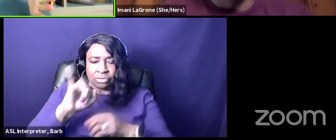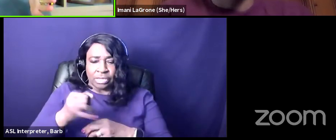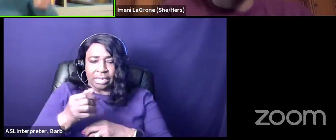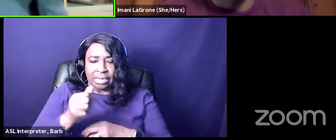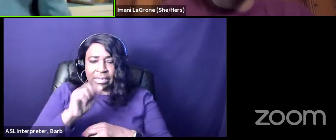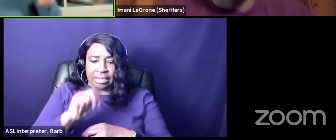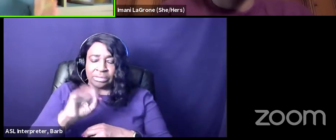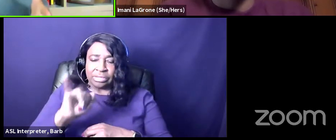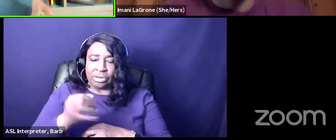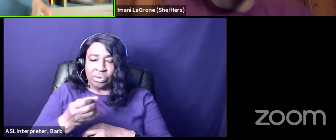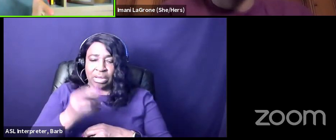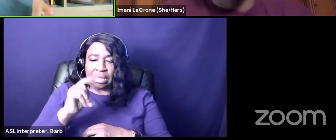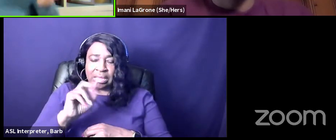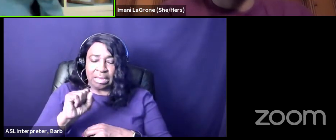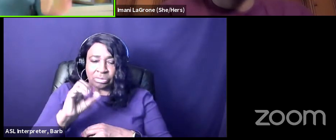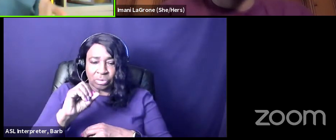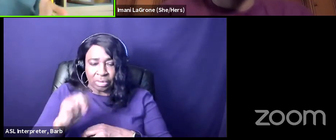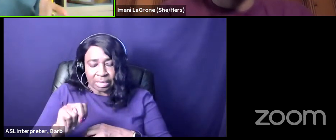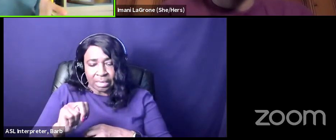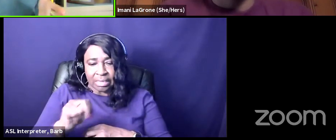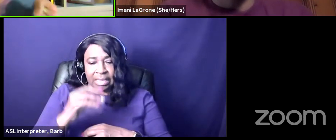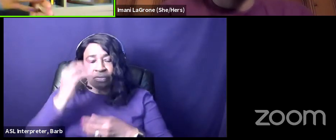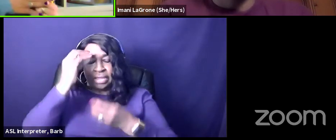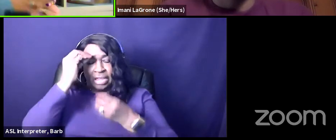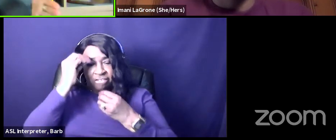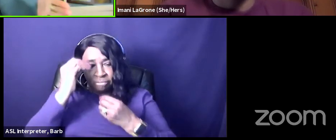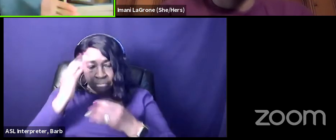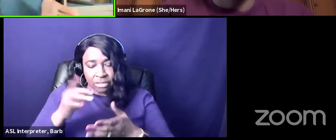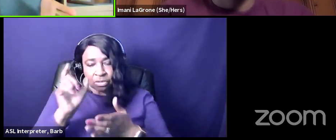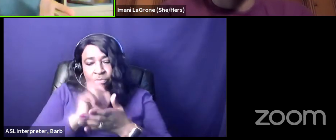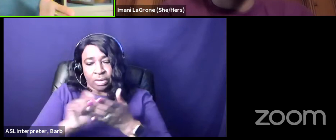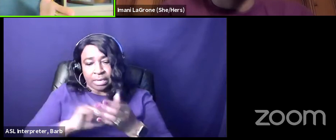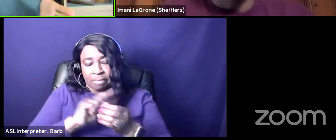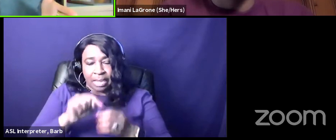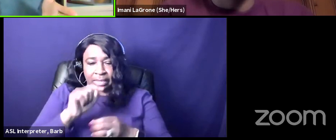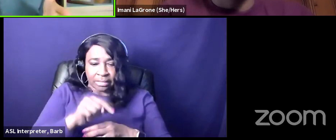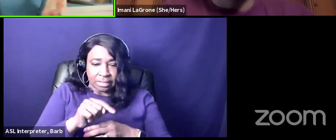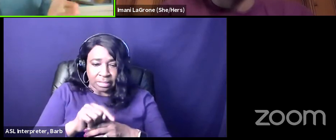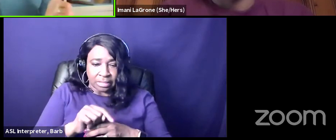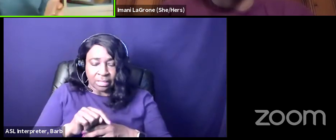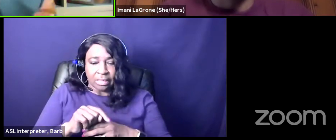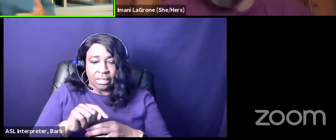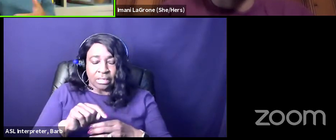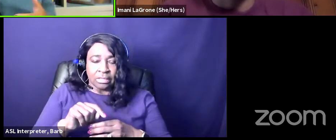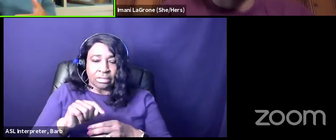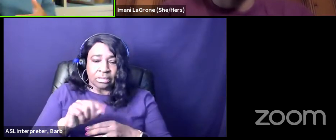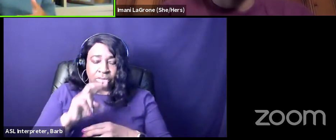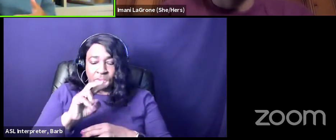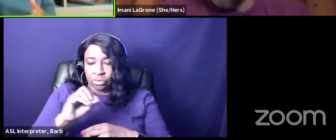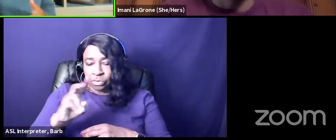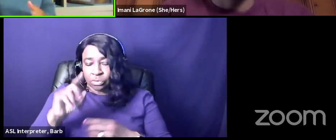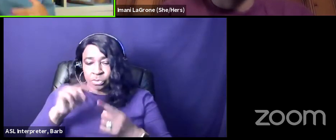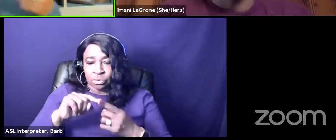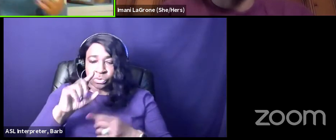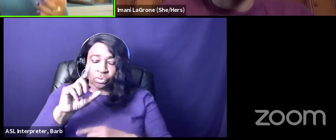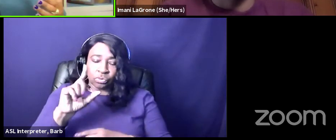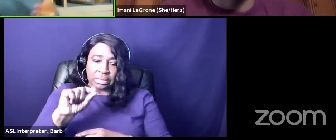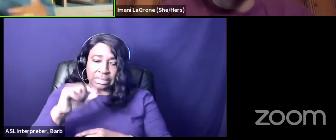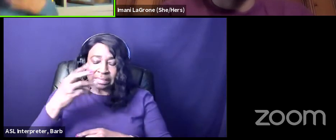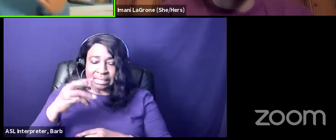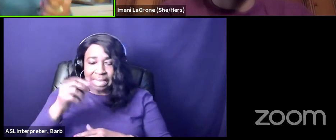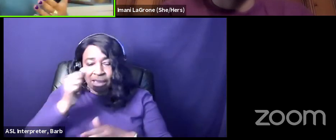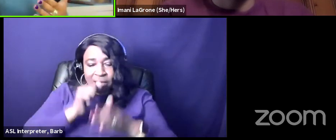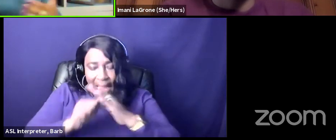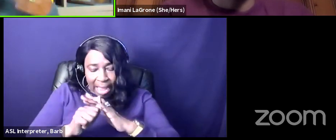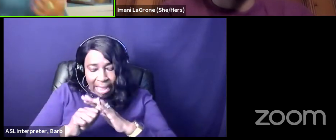when political scientists started collecting the data in 1952 to 2016 articles called hiding in plain sight so it